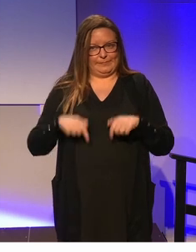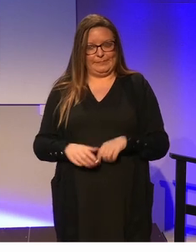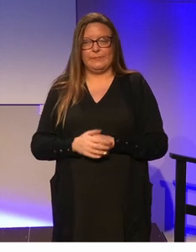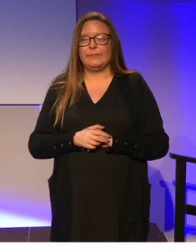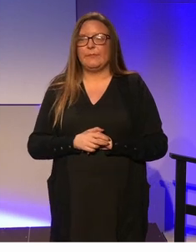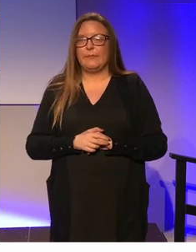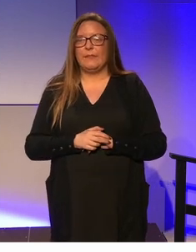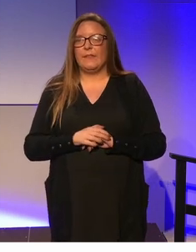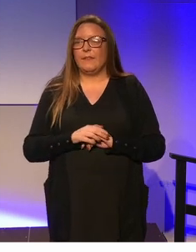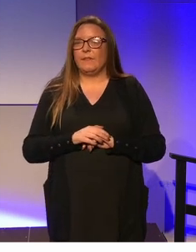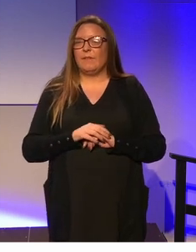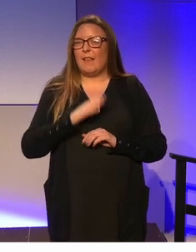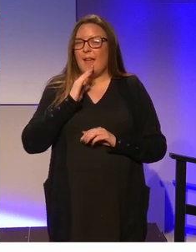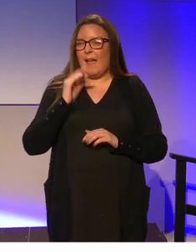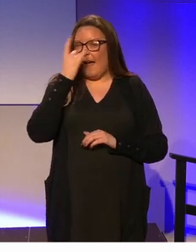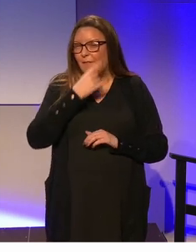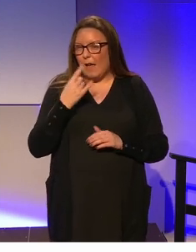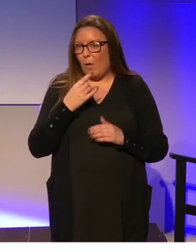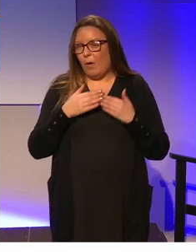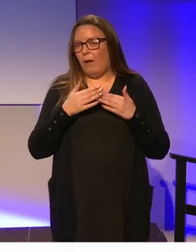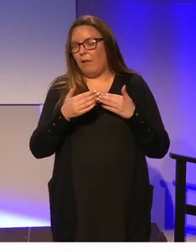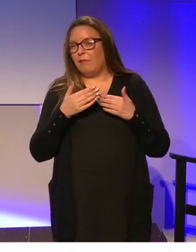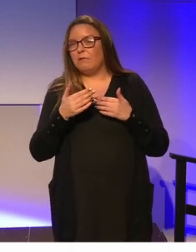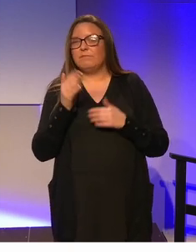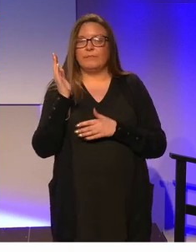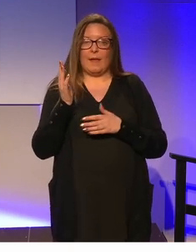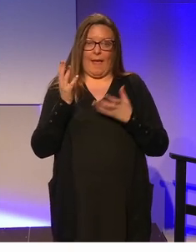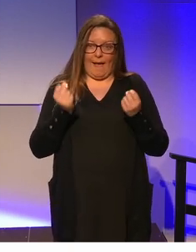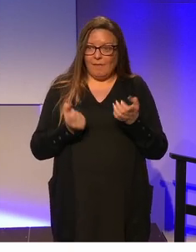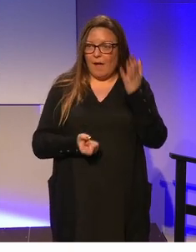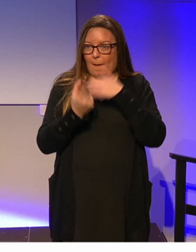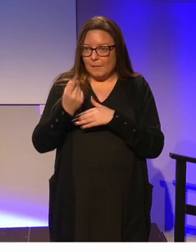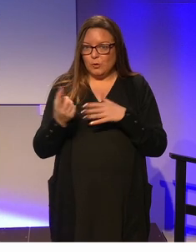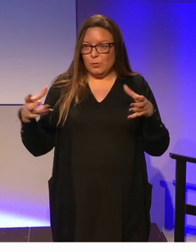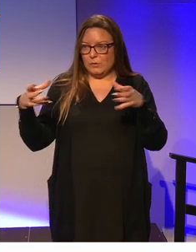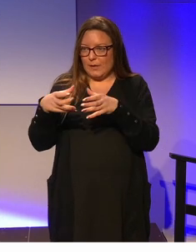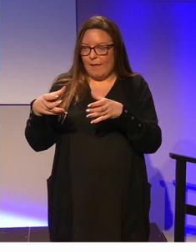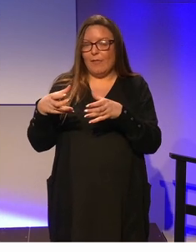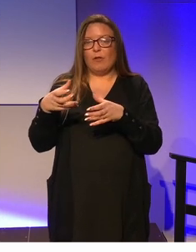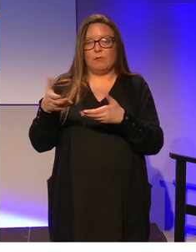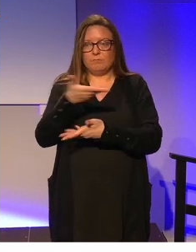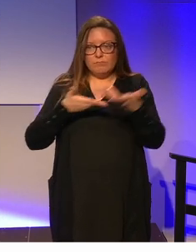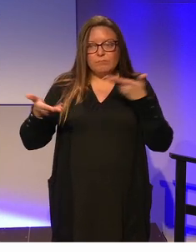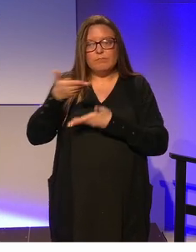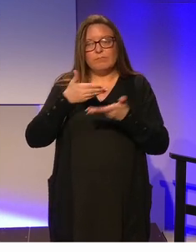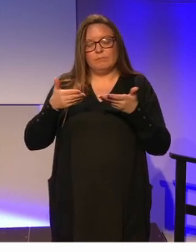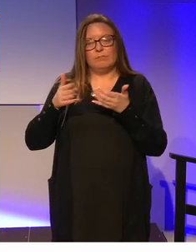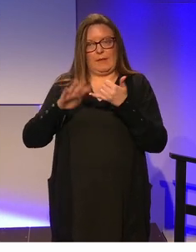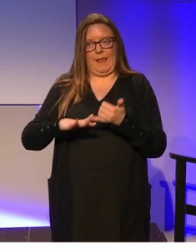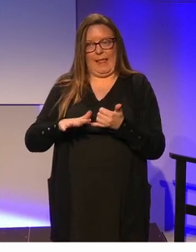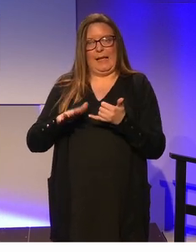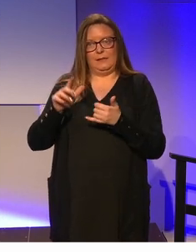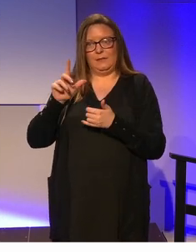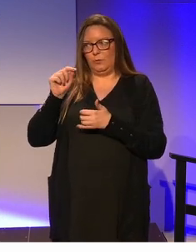In the next half an hour or so we will have an opportunity together to reflect on the last two decades and the major